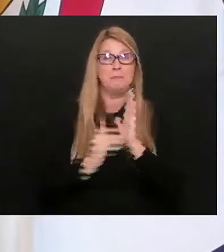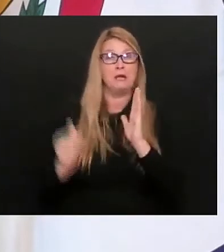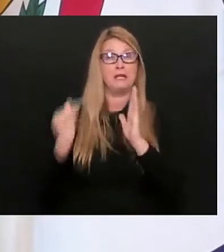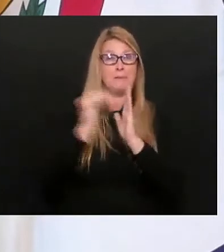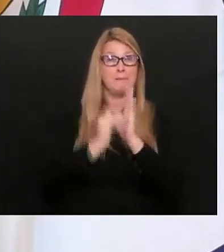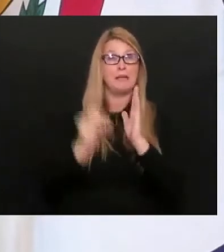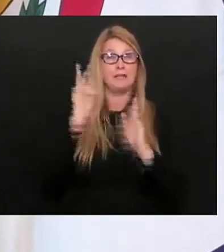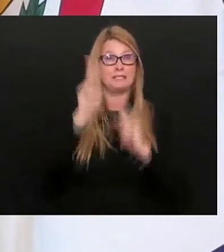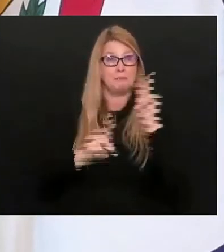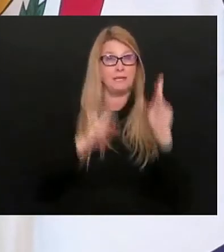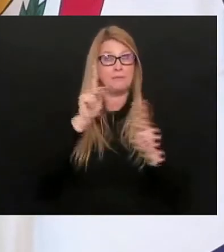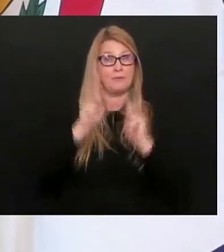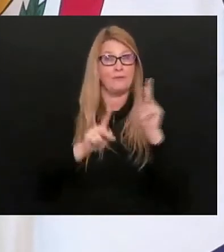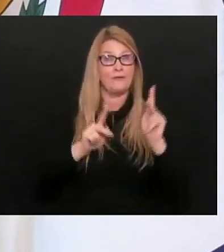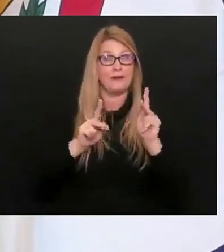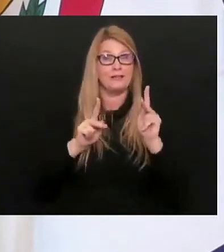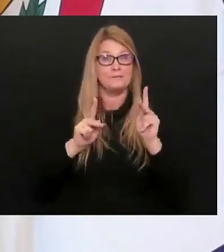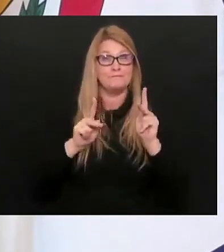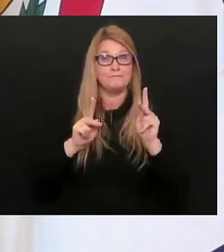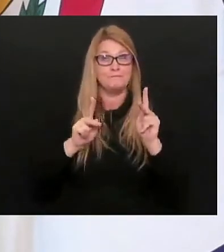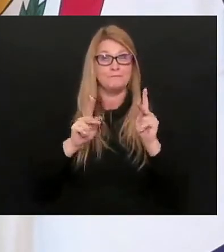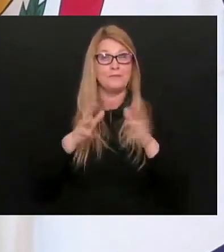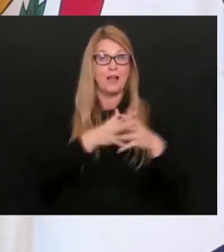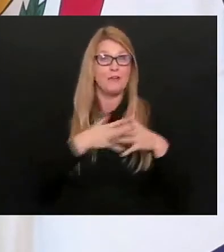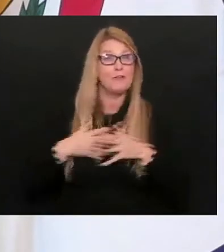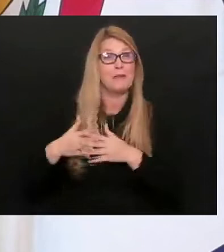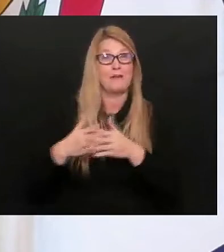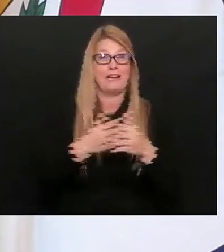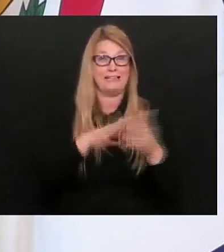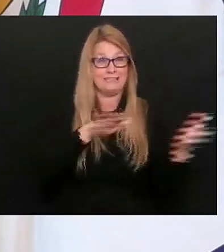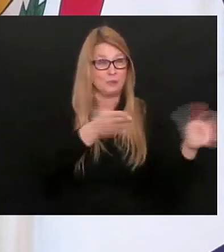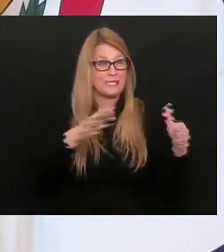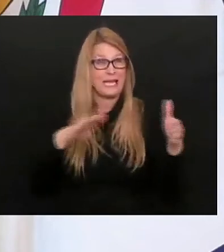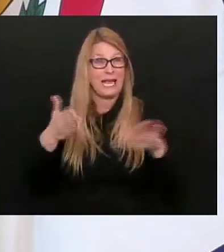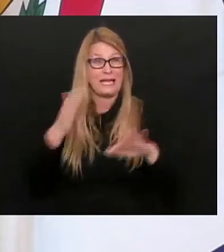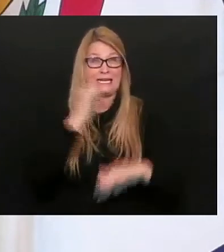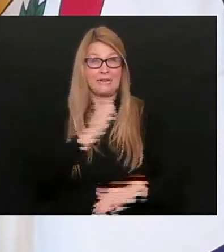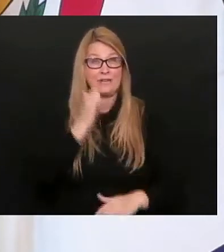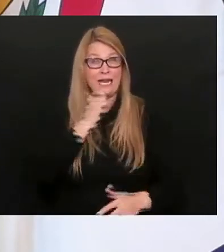Virginians, rather of Americans all across this land?